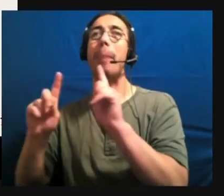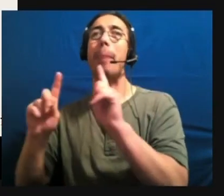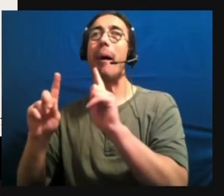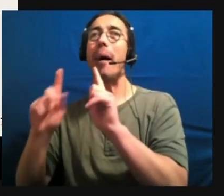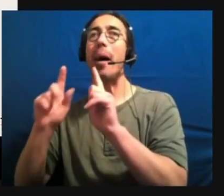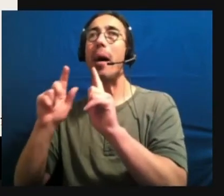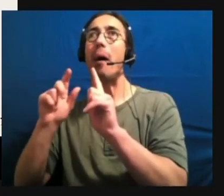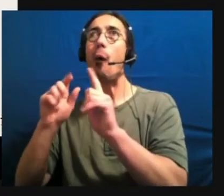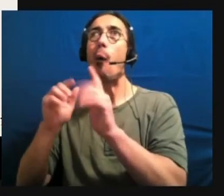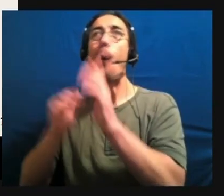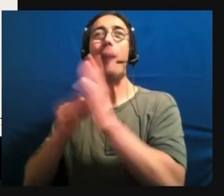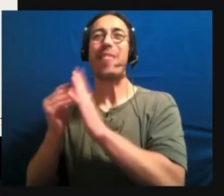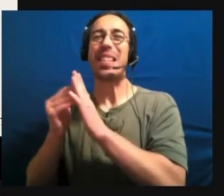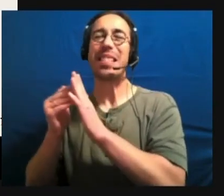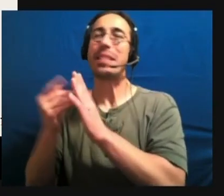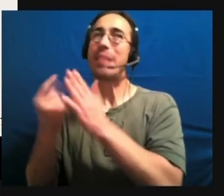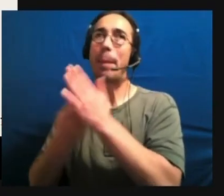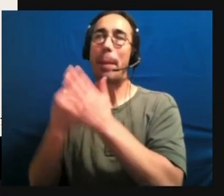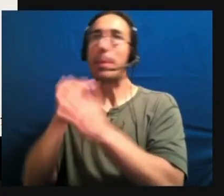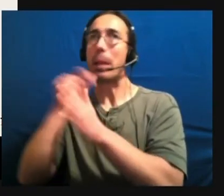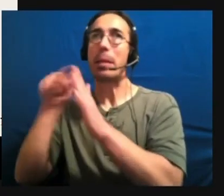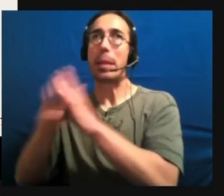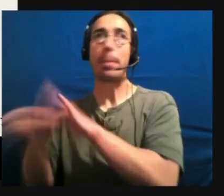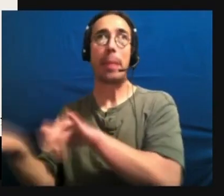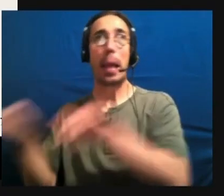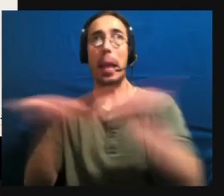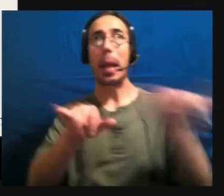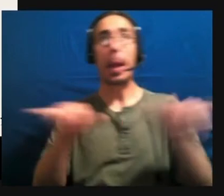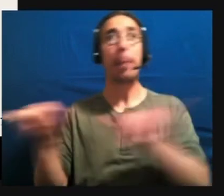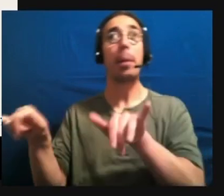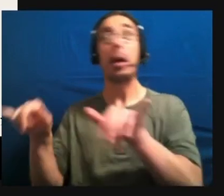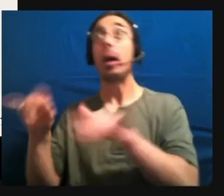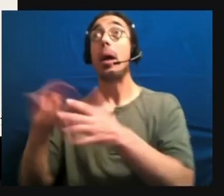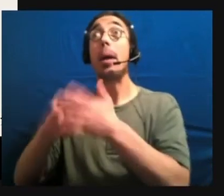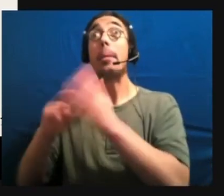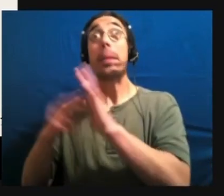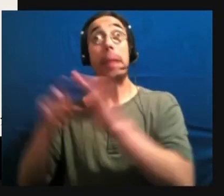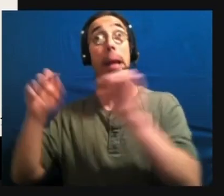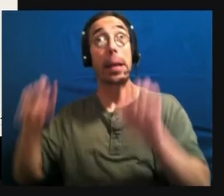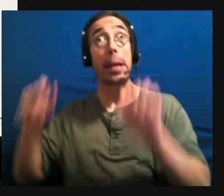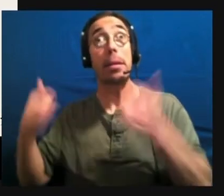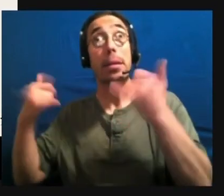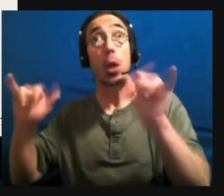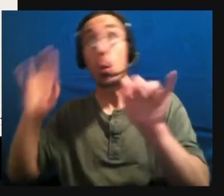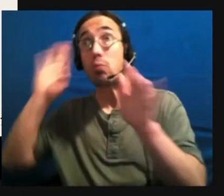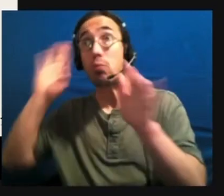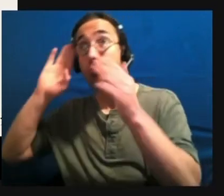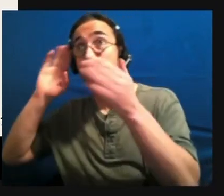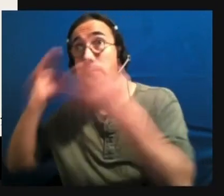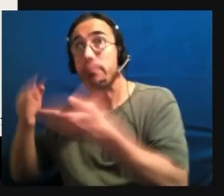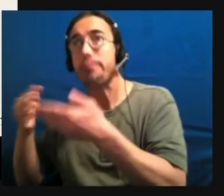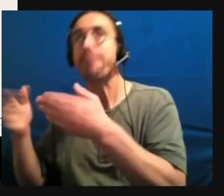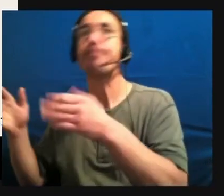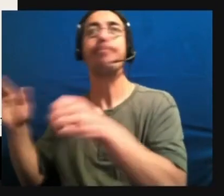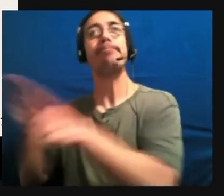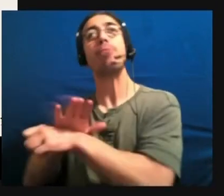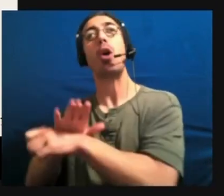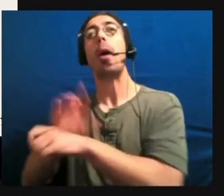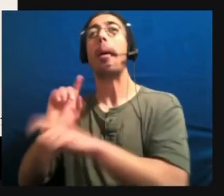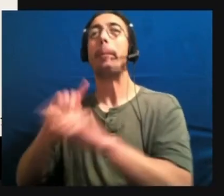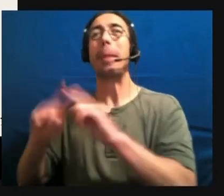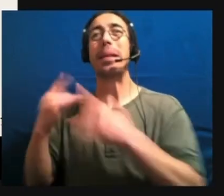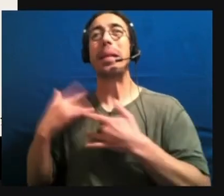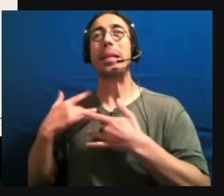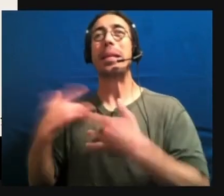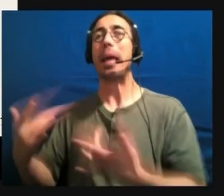Which again, doesn't mean that an allistic person can't dive deeply into something, but just that their general tendency is not to